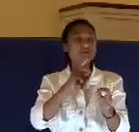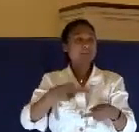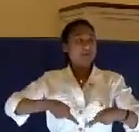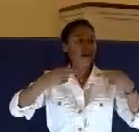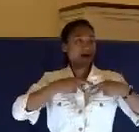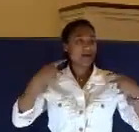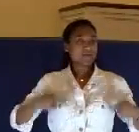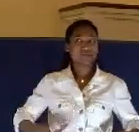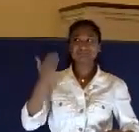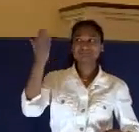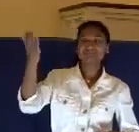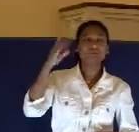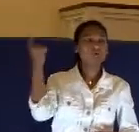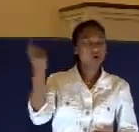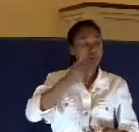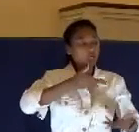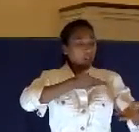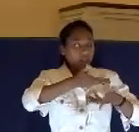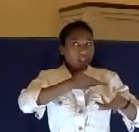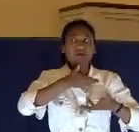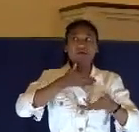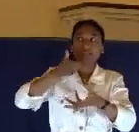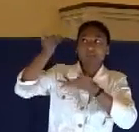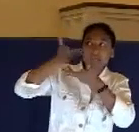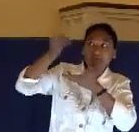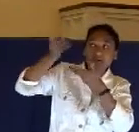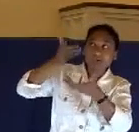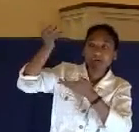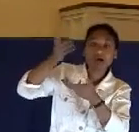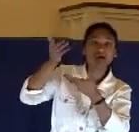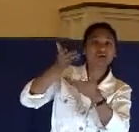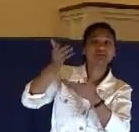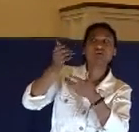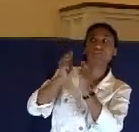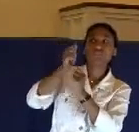there making intercession for us at the right hand of God.